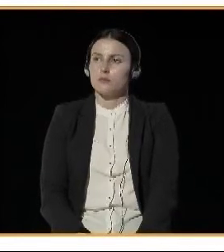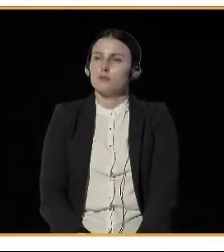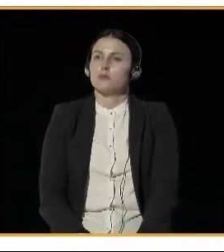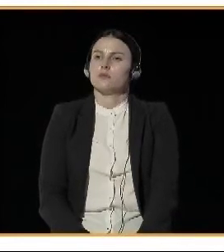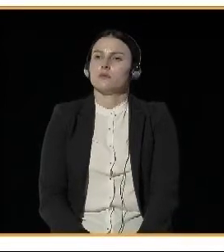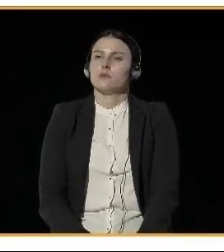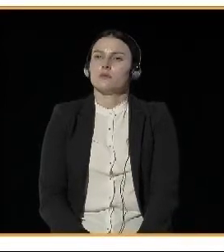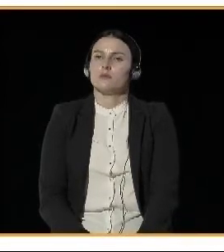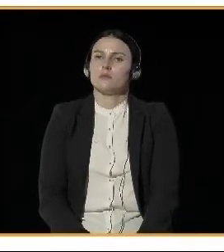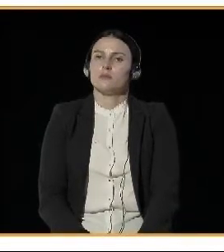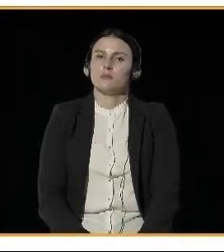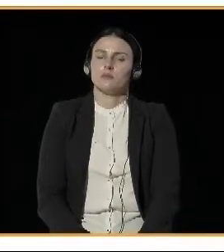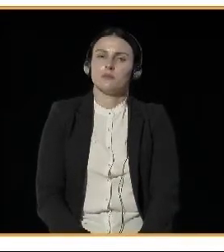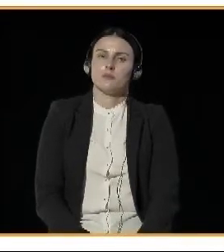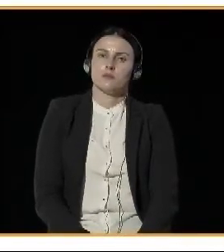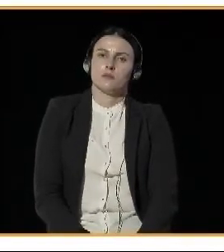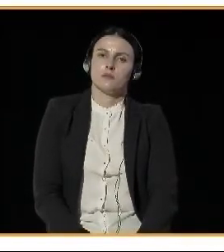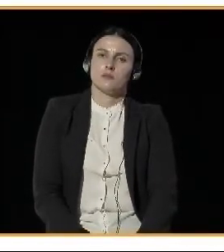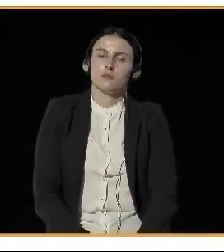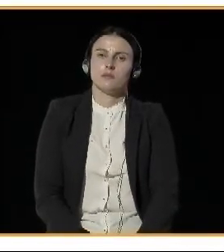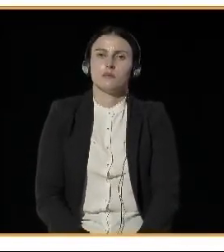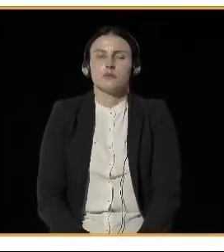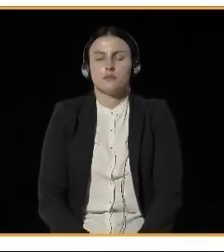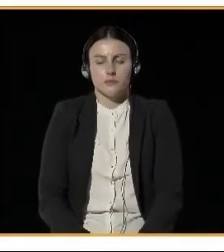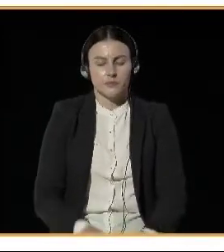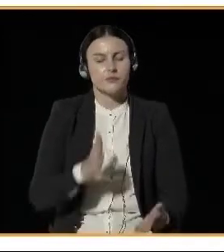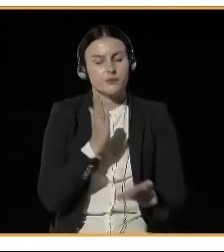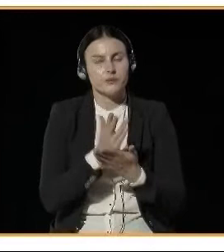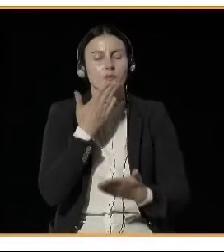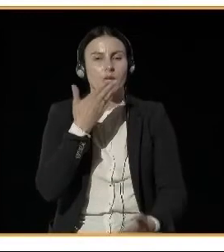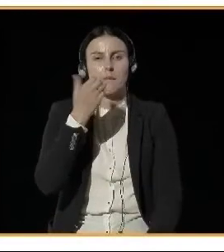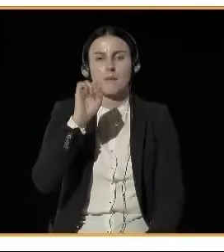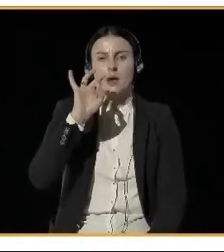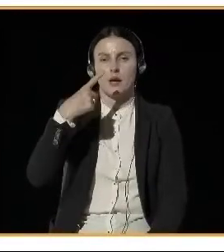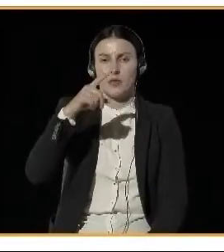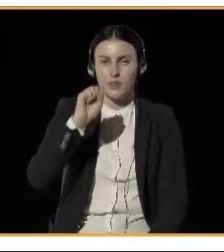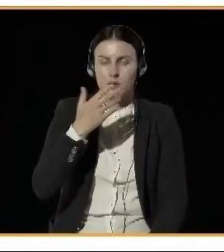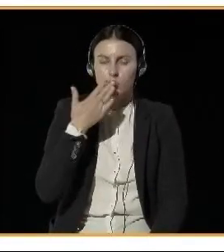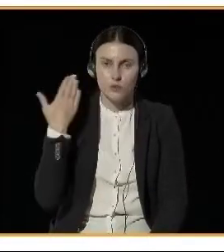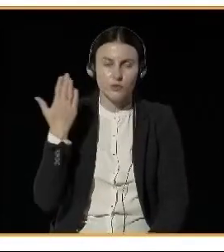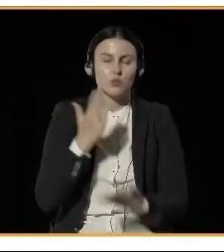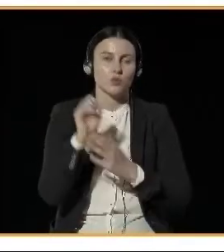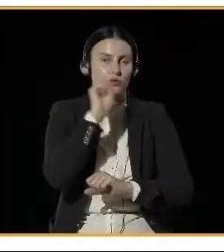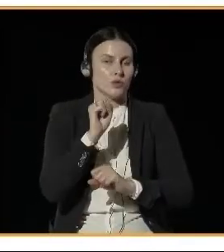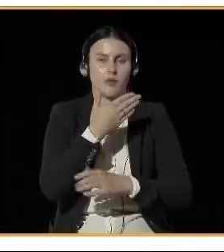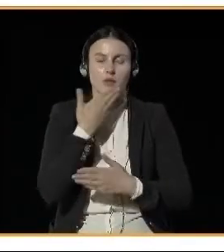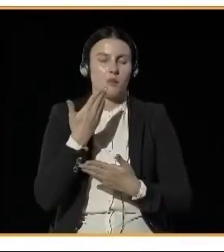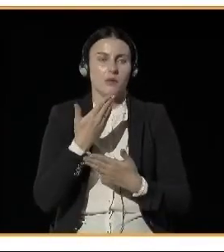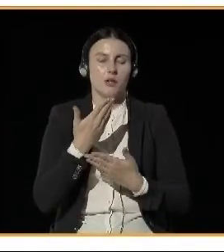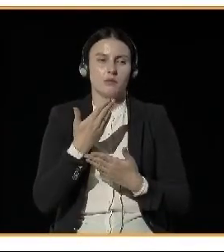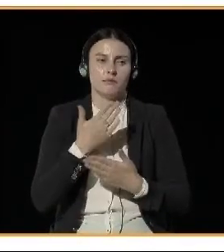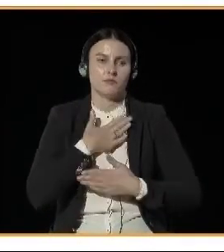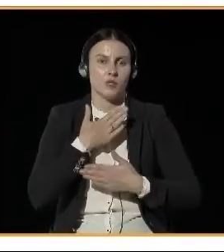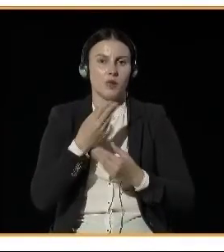As Magda said, we don't have big emissions from road transport, but Wrocław is